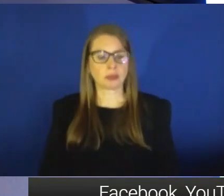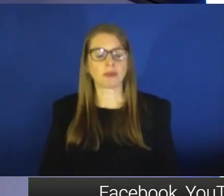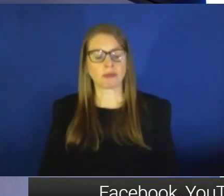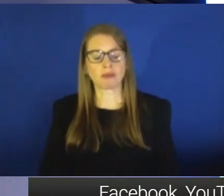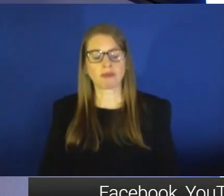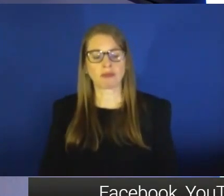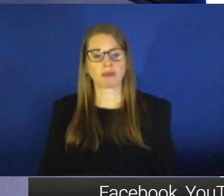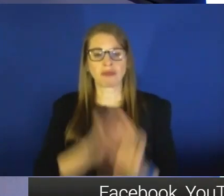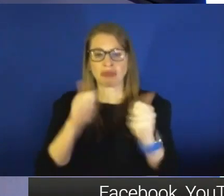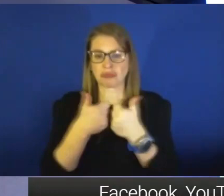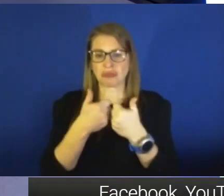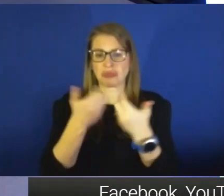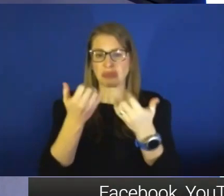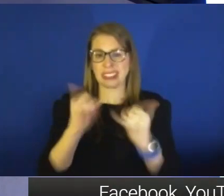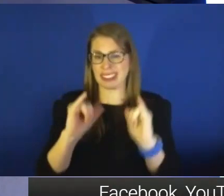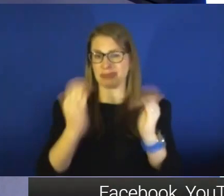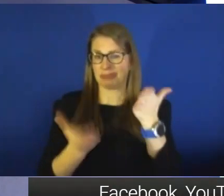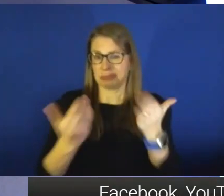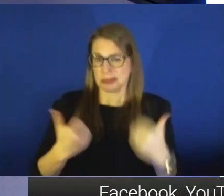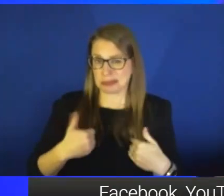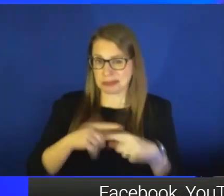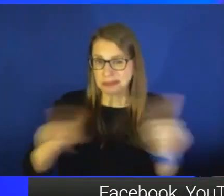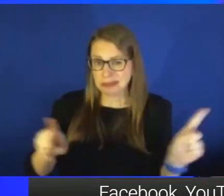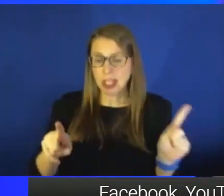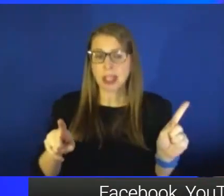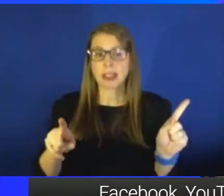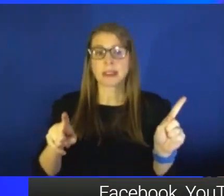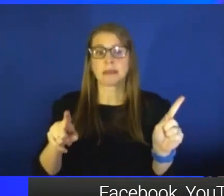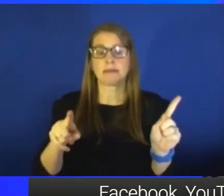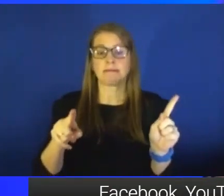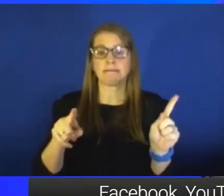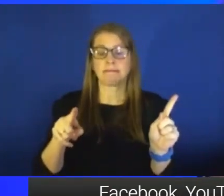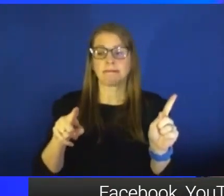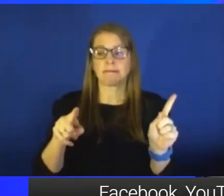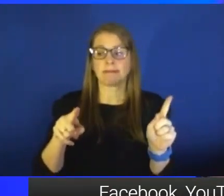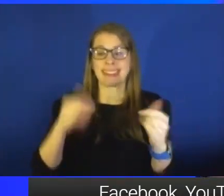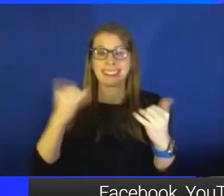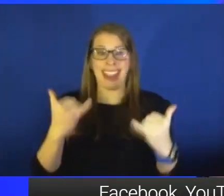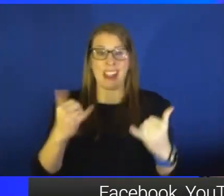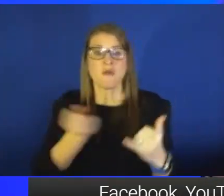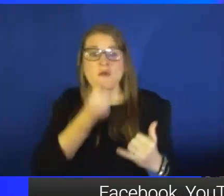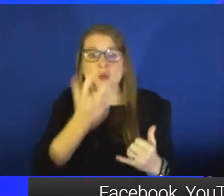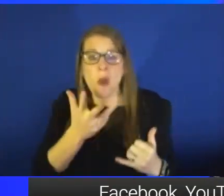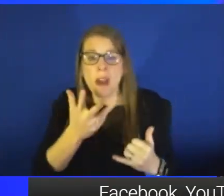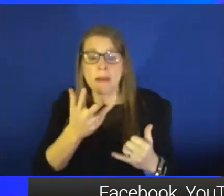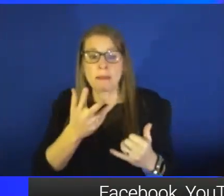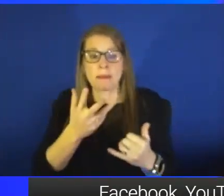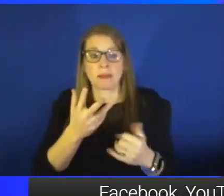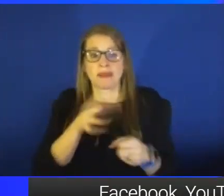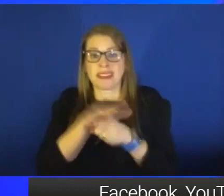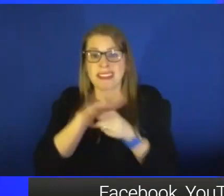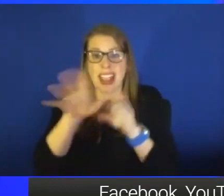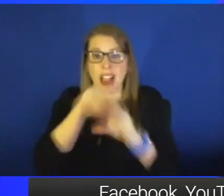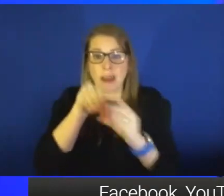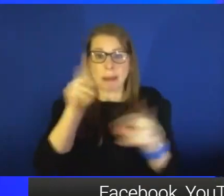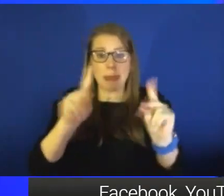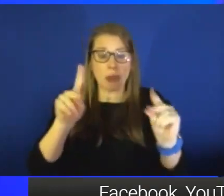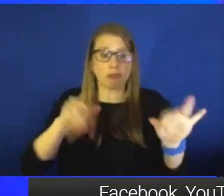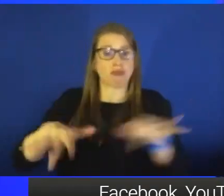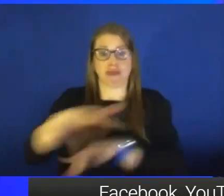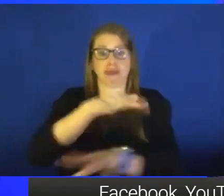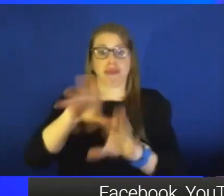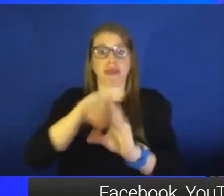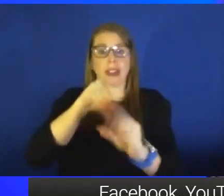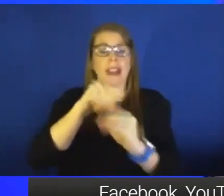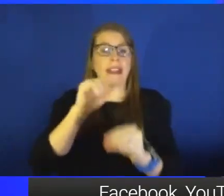But the good news is we're heading into a time of year where it's warm enough outside that people may be more likely to gather outdoors. And that will always